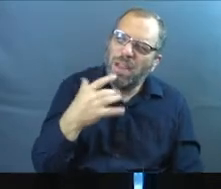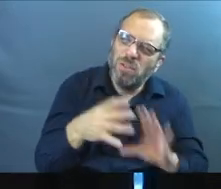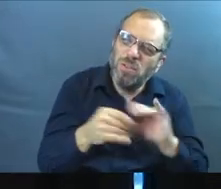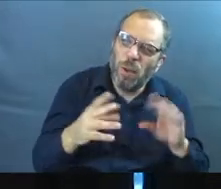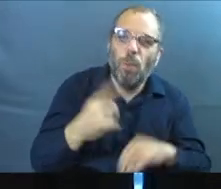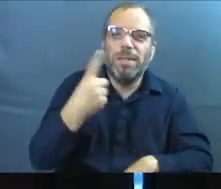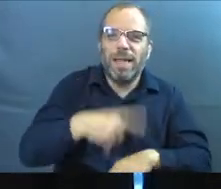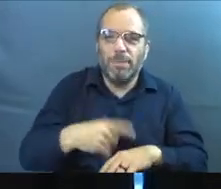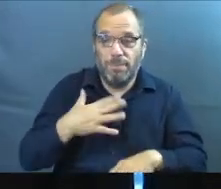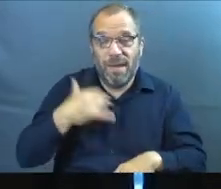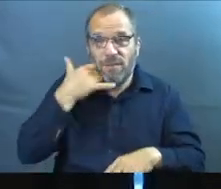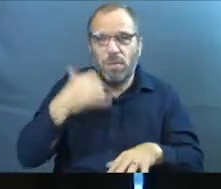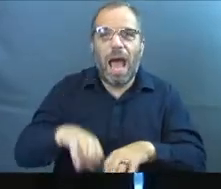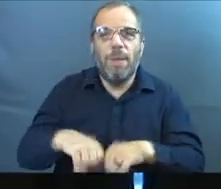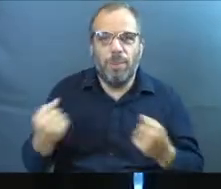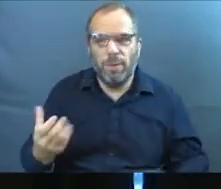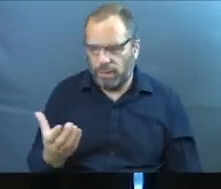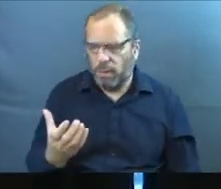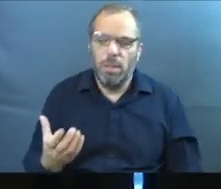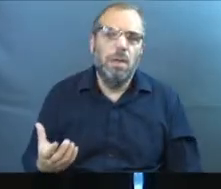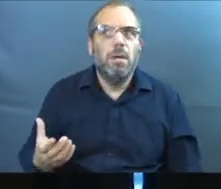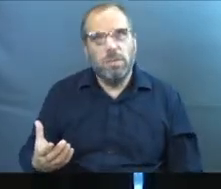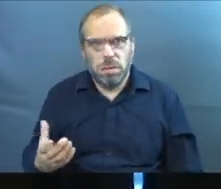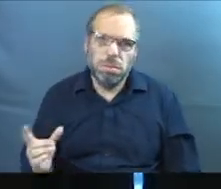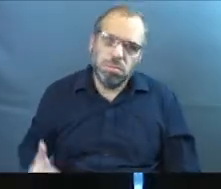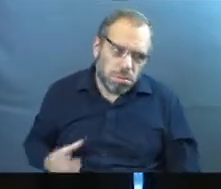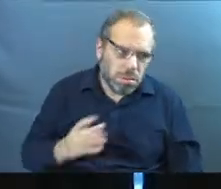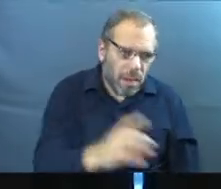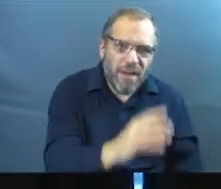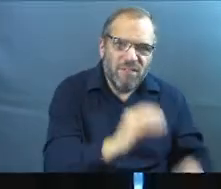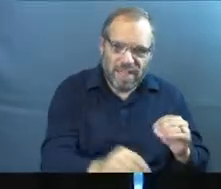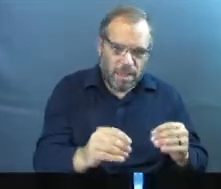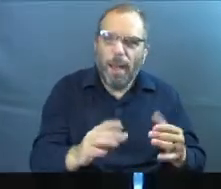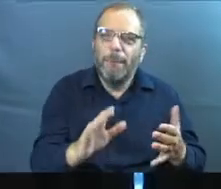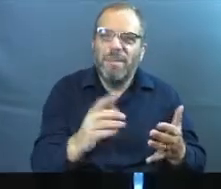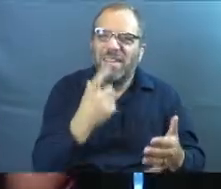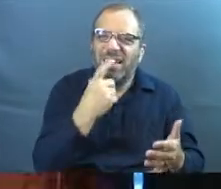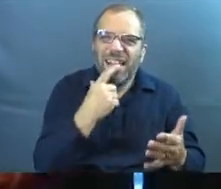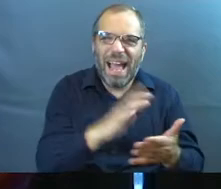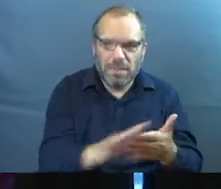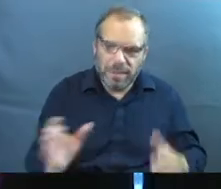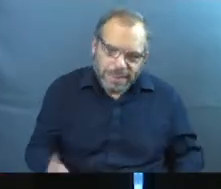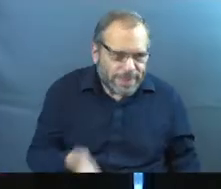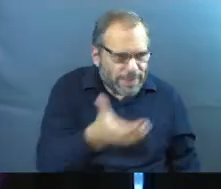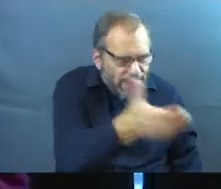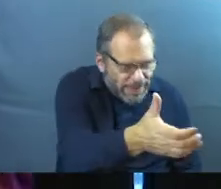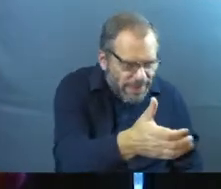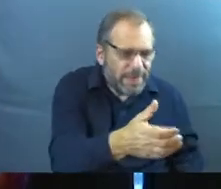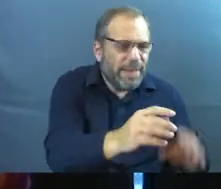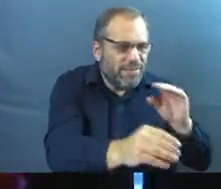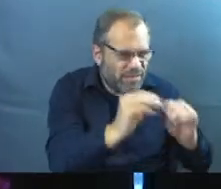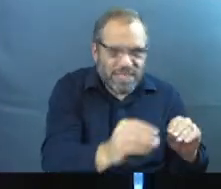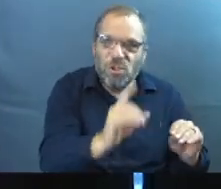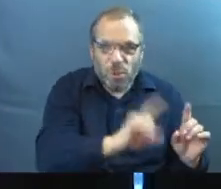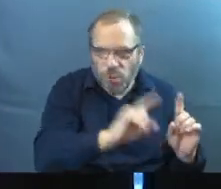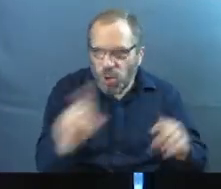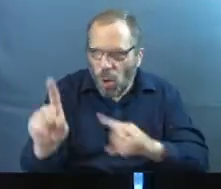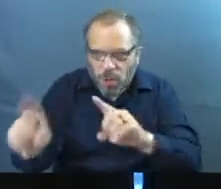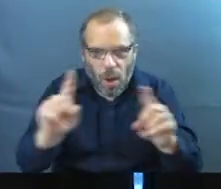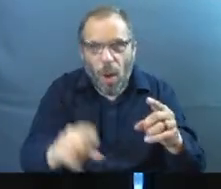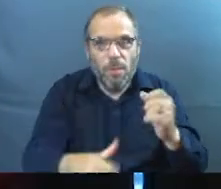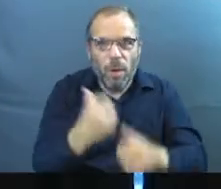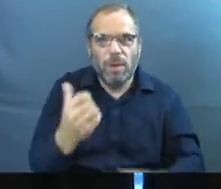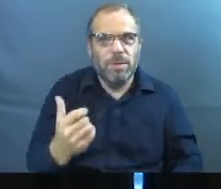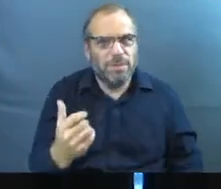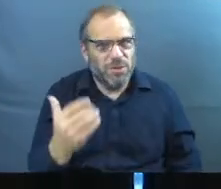one time I broke a phone. I had to go get it fixed, okay? Had to get the screen fix, okay? Who's done a screen replacement before? Lots of places you can go. More